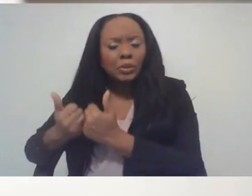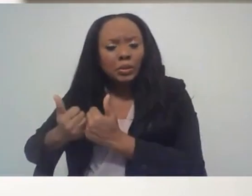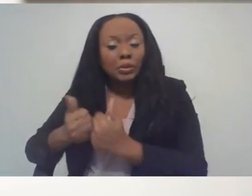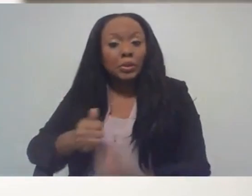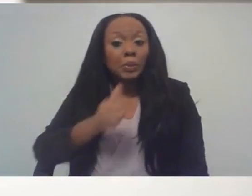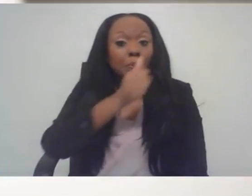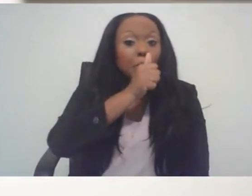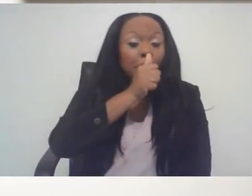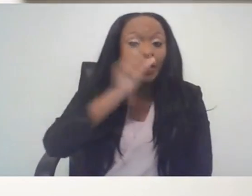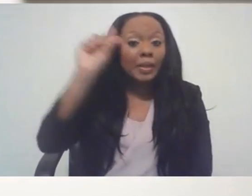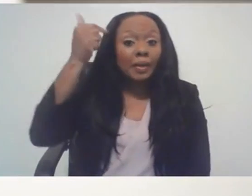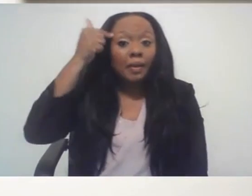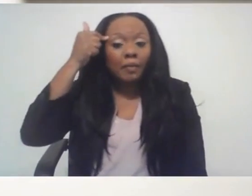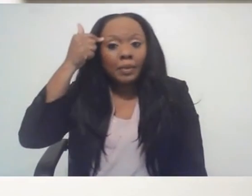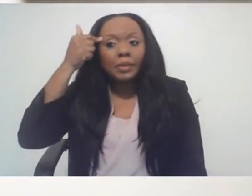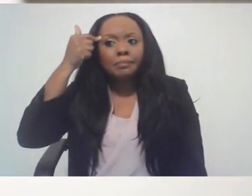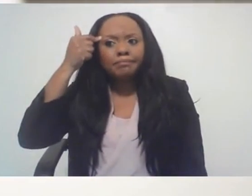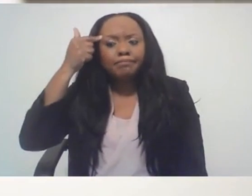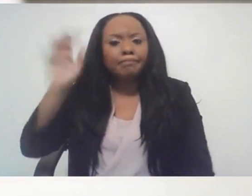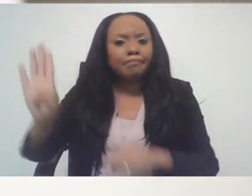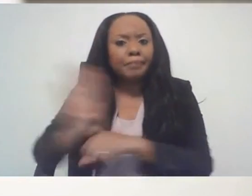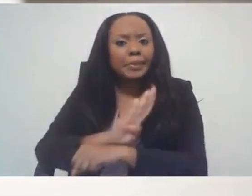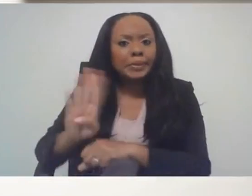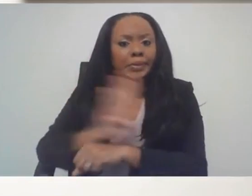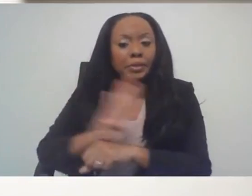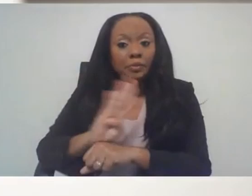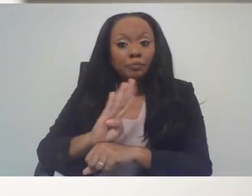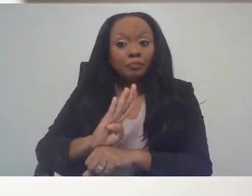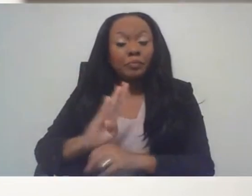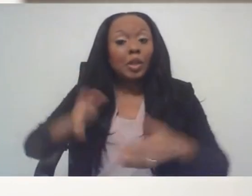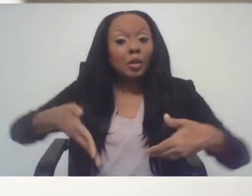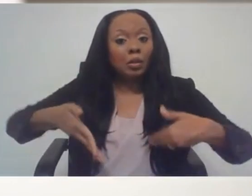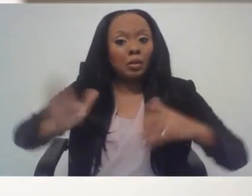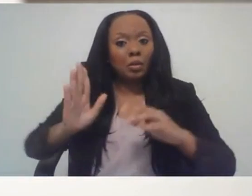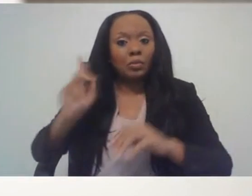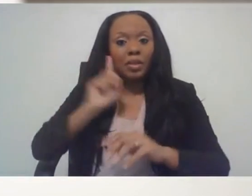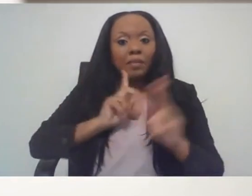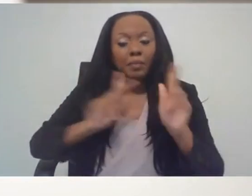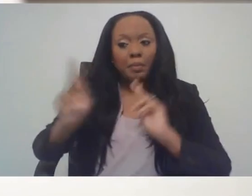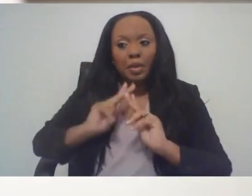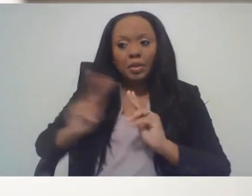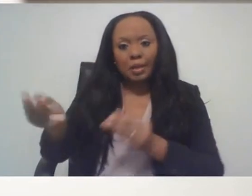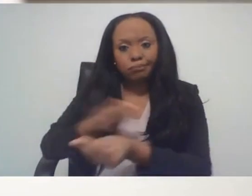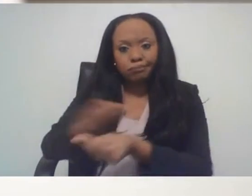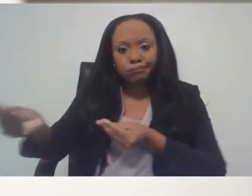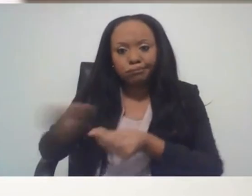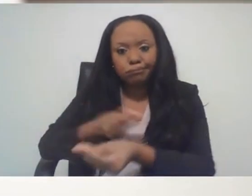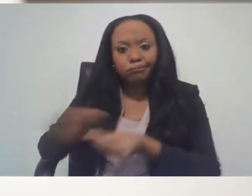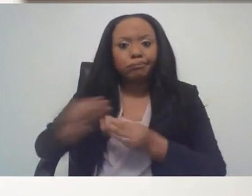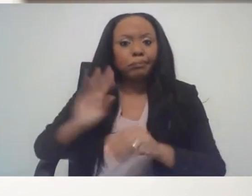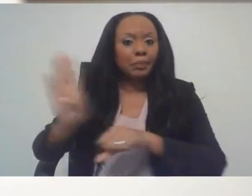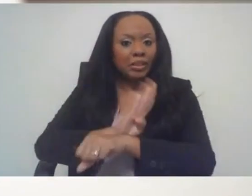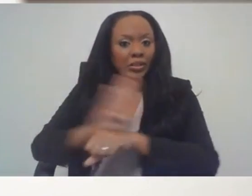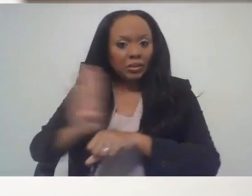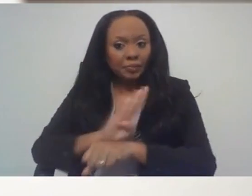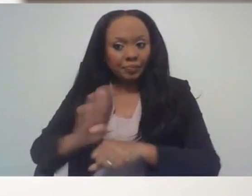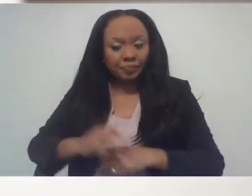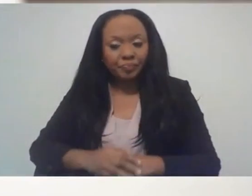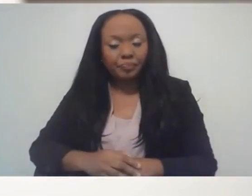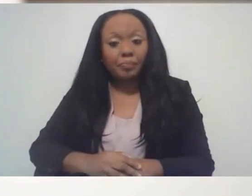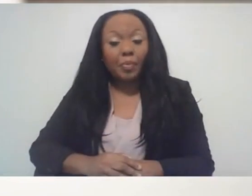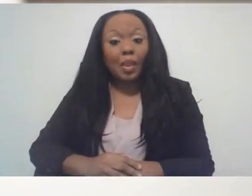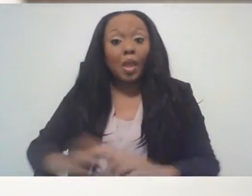and private sector institutions to be able to allow persons to transact business. This communication